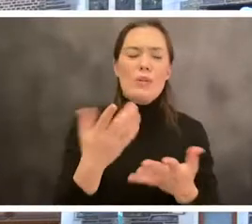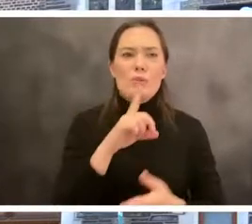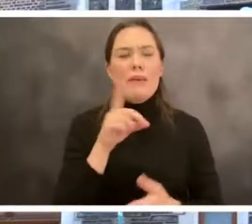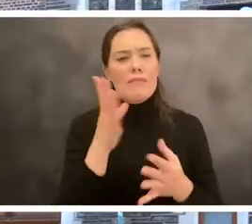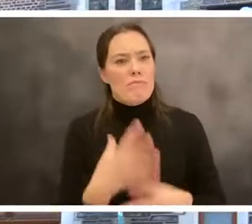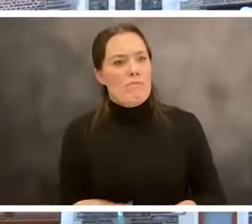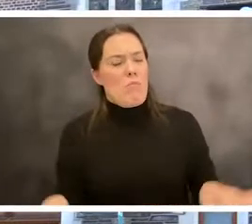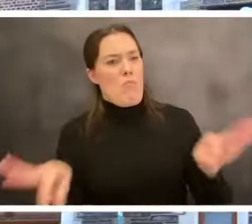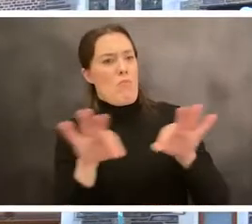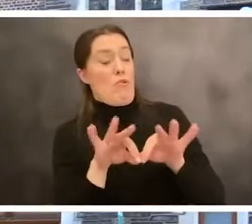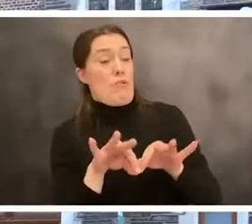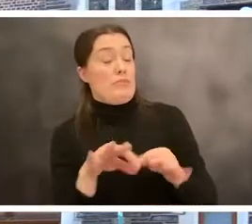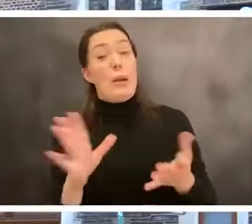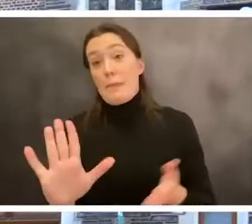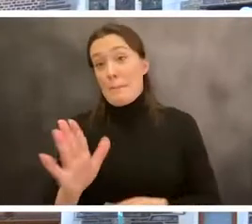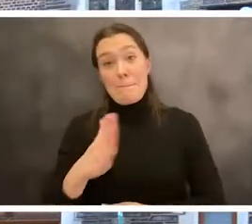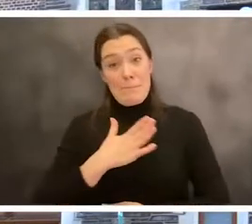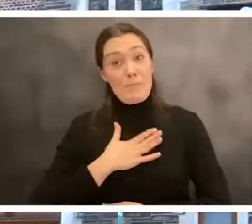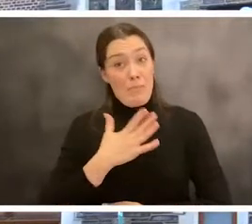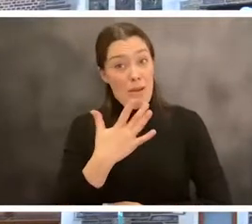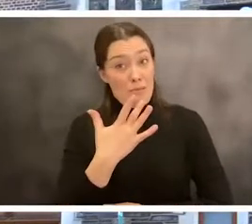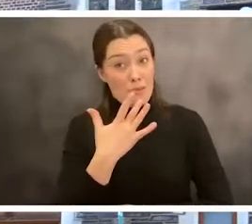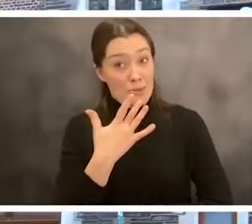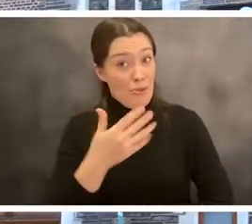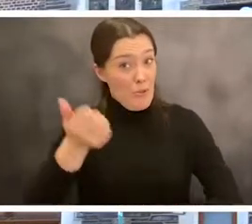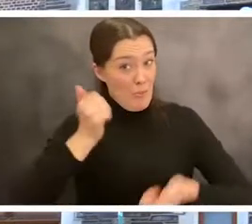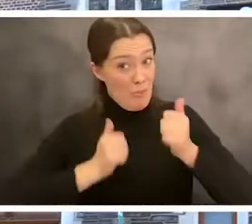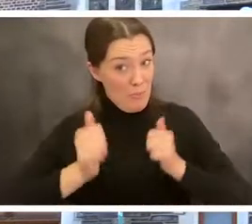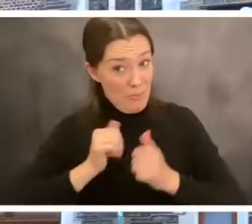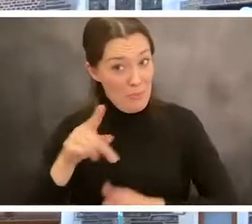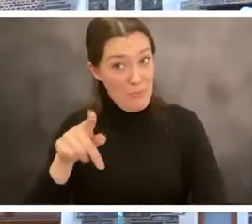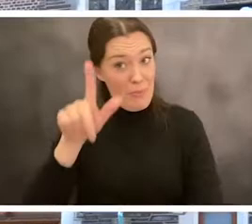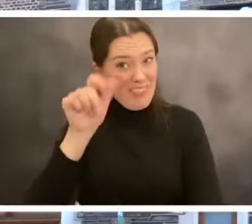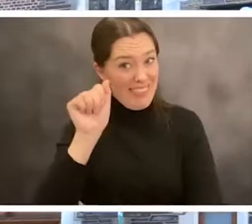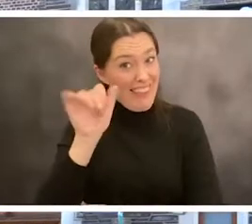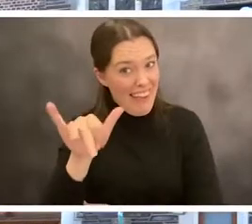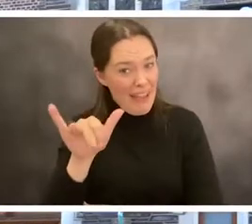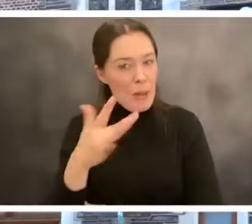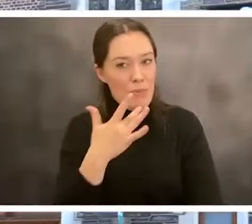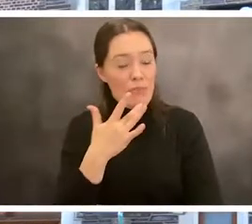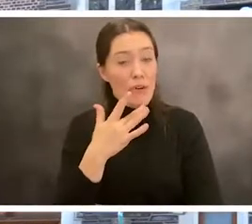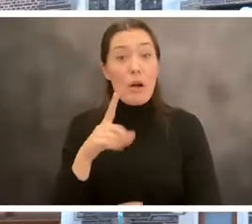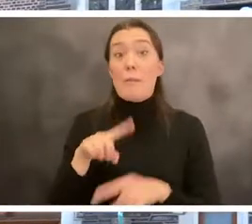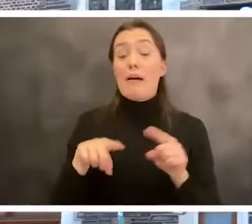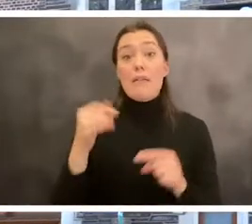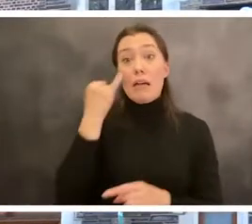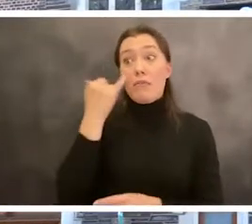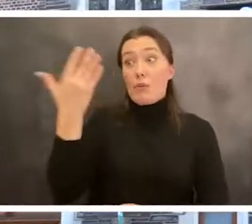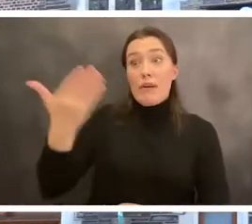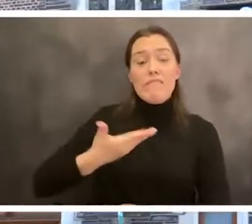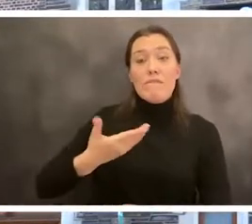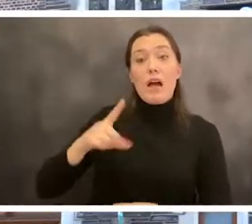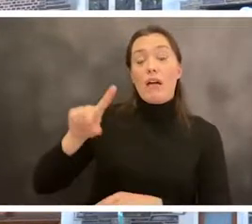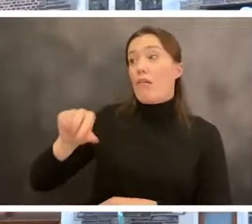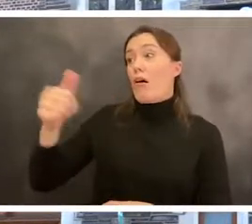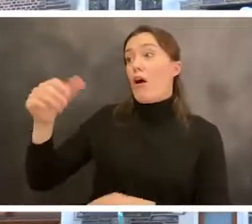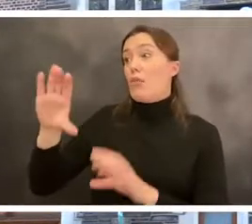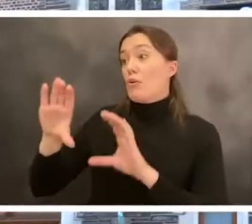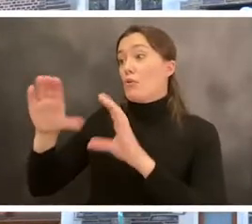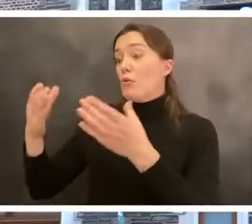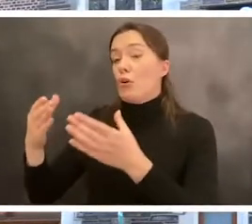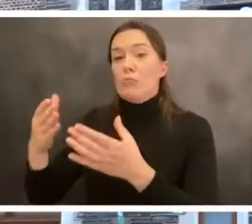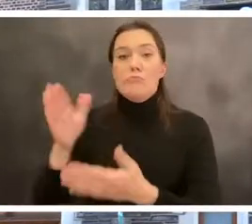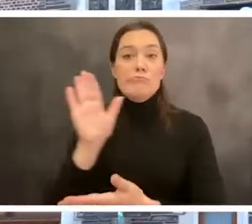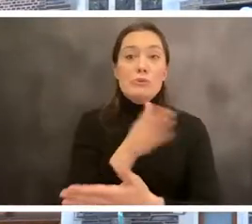play, which would be my first choice. Um, or whether it's, um, uh, a group that you invite that's, that's a